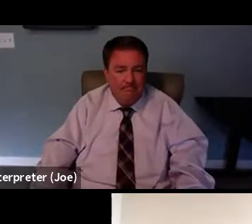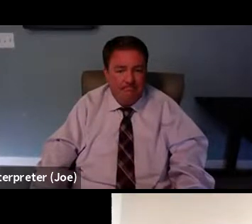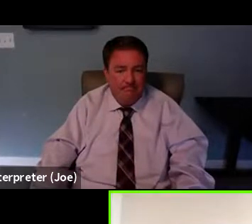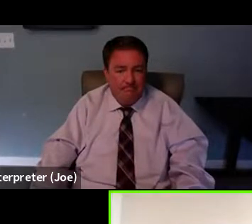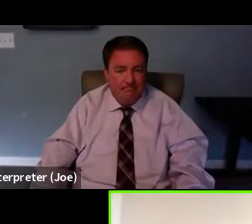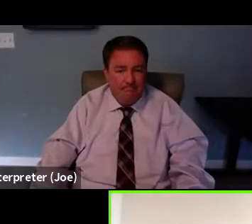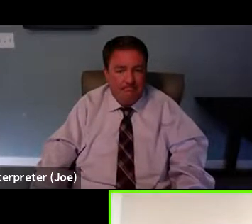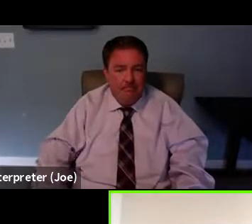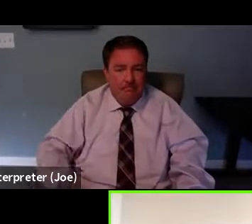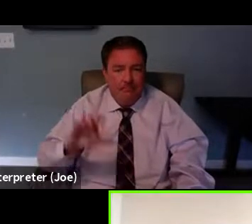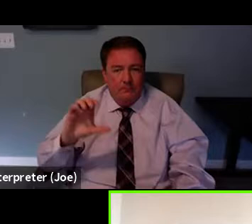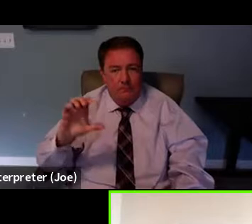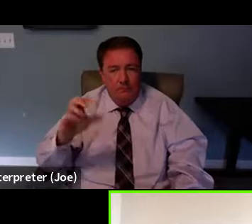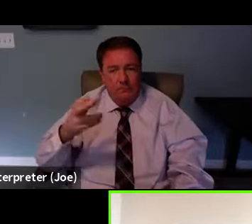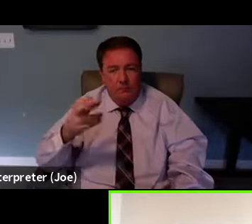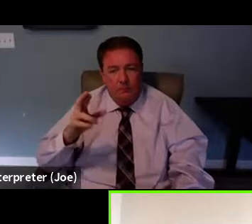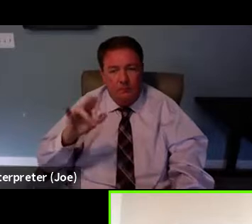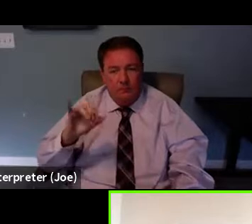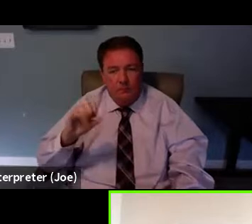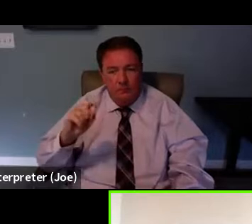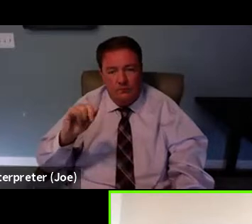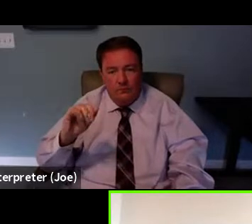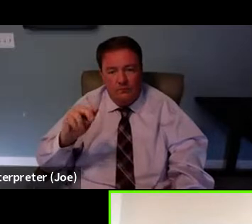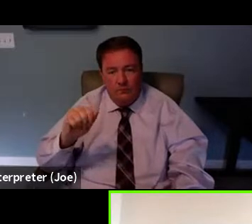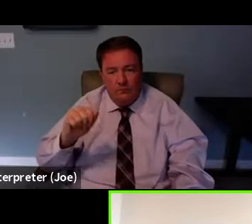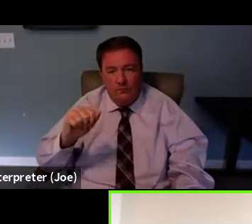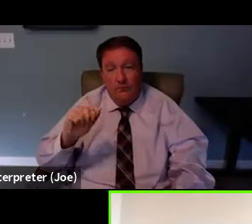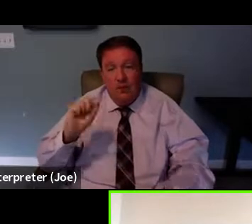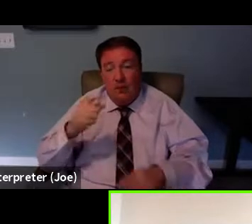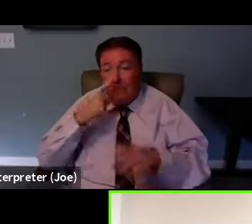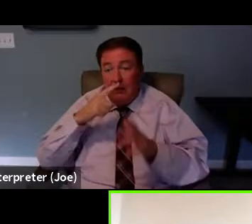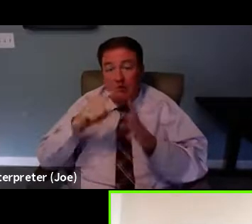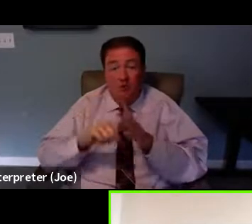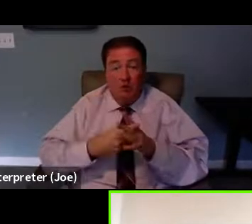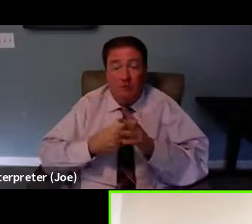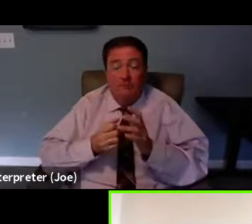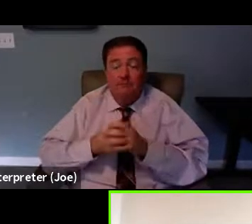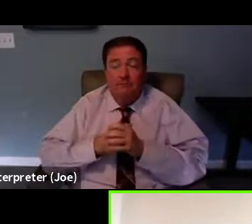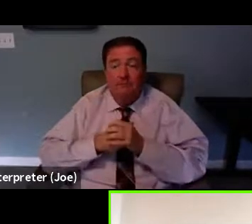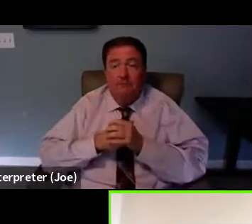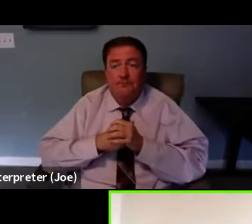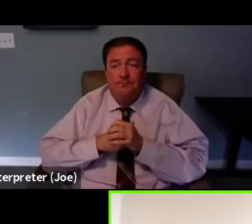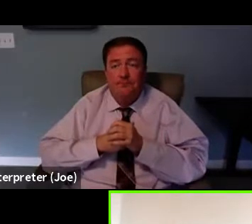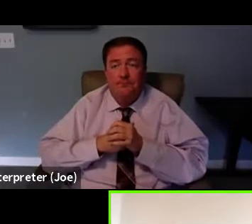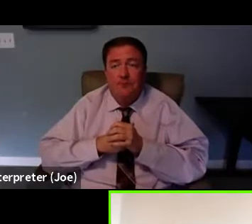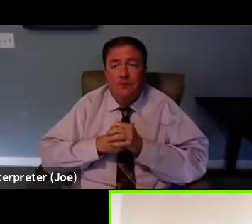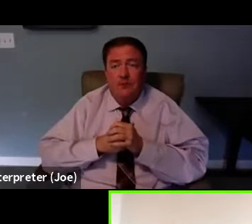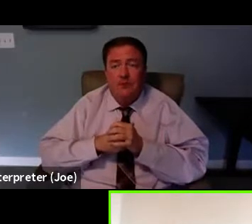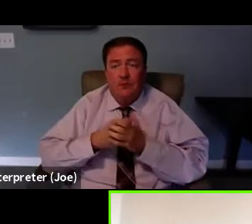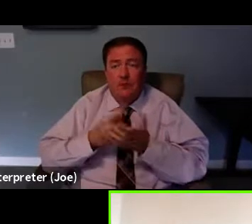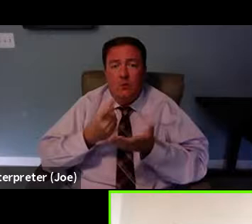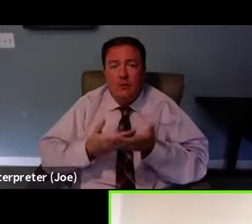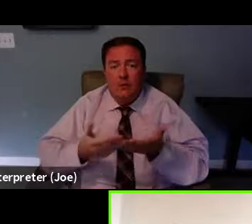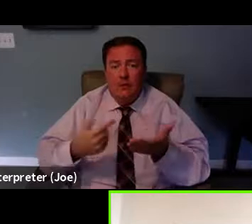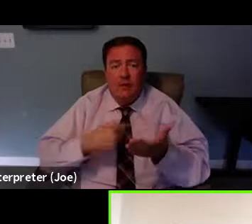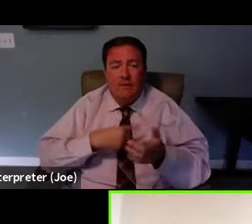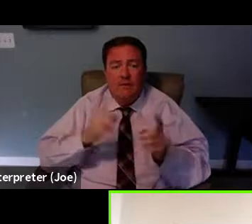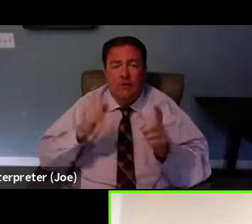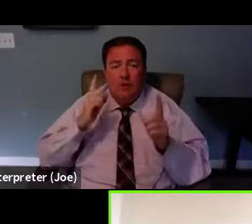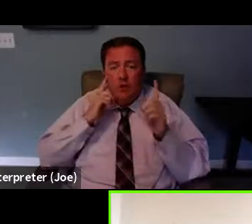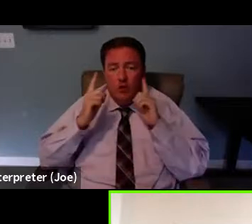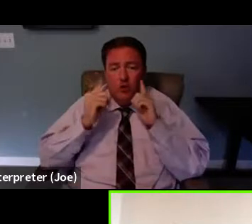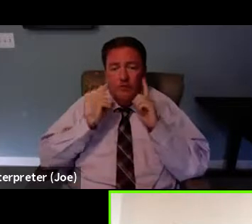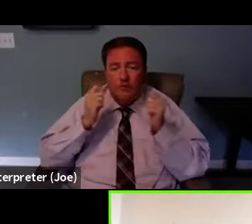I can start real quick. You know, one thing that I've heard from a lot of folks,